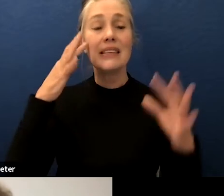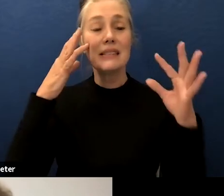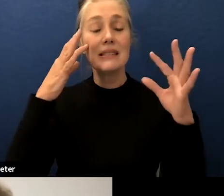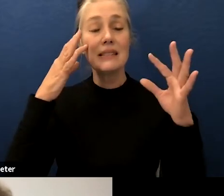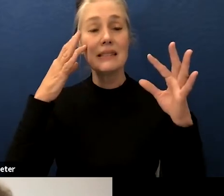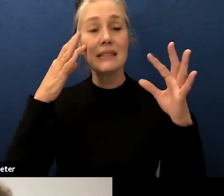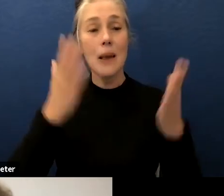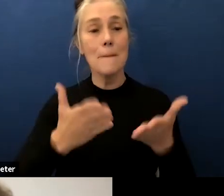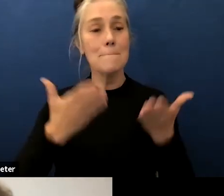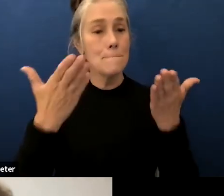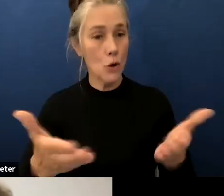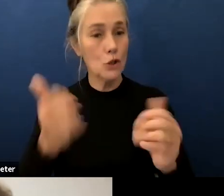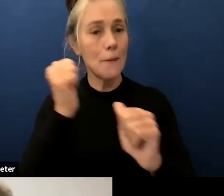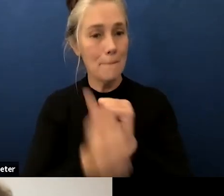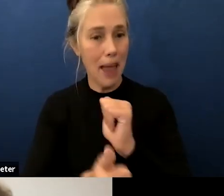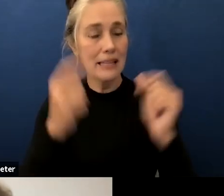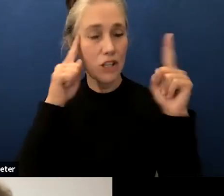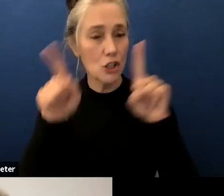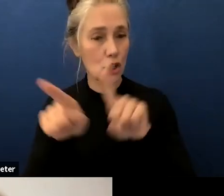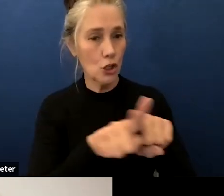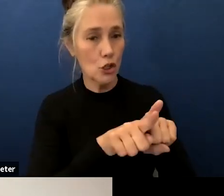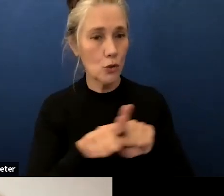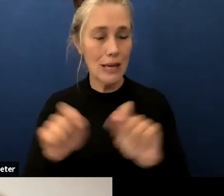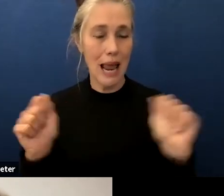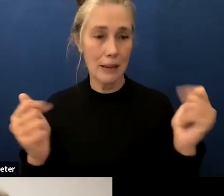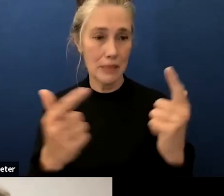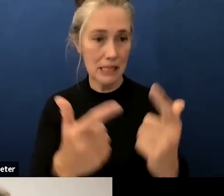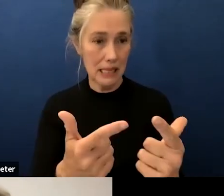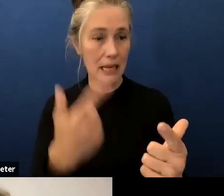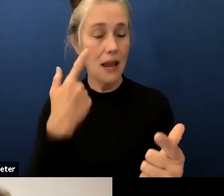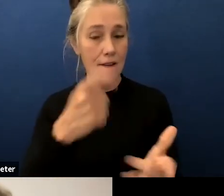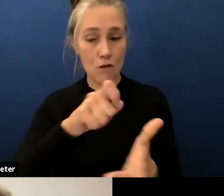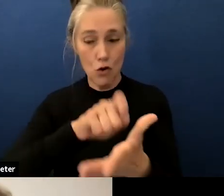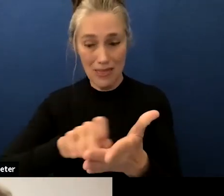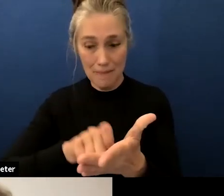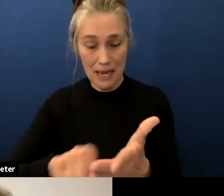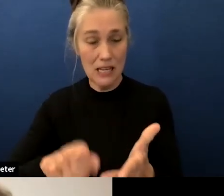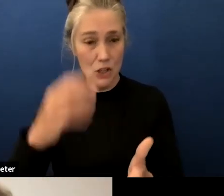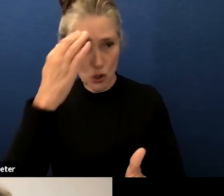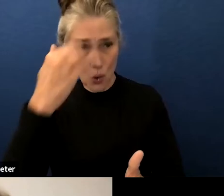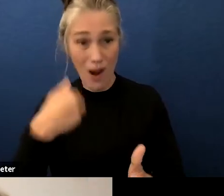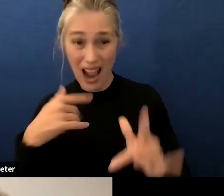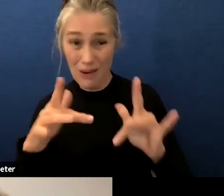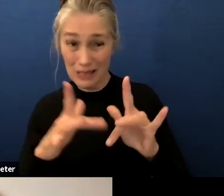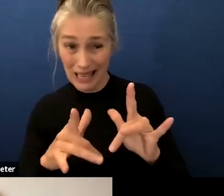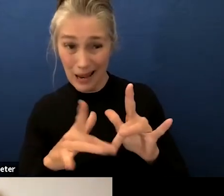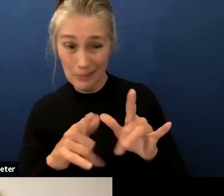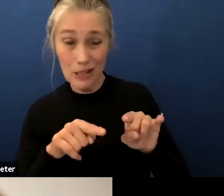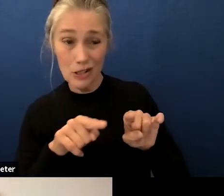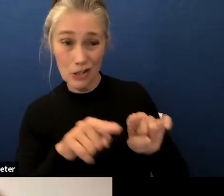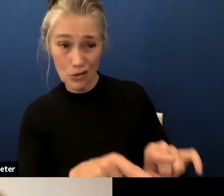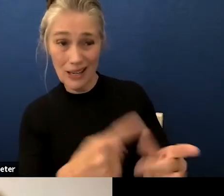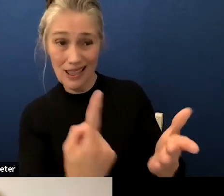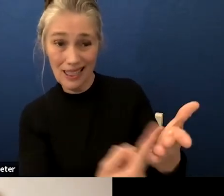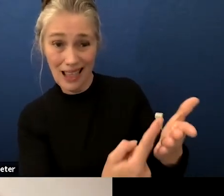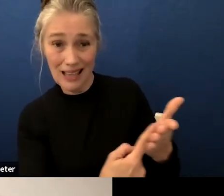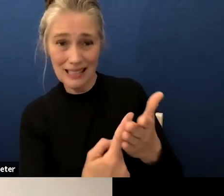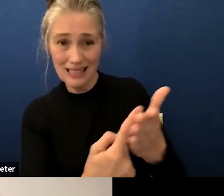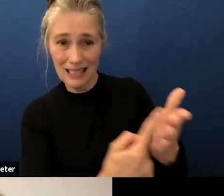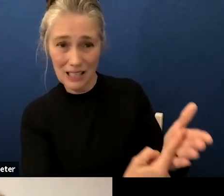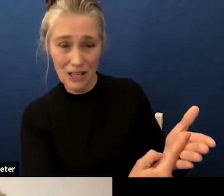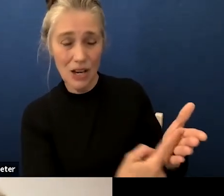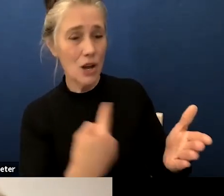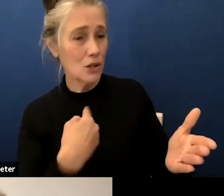unanimously for the minutes i want to make sure that you know i was absent during that discussion so i